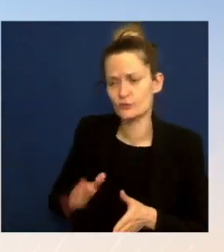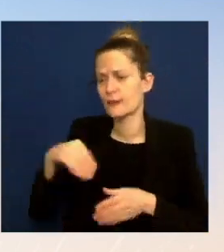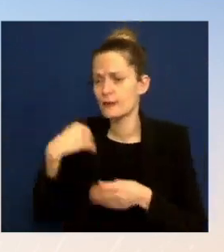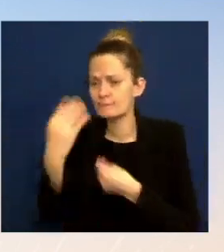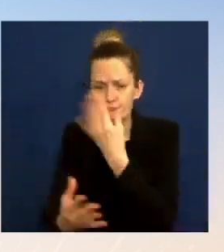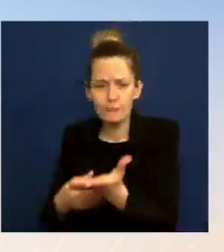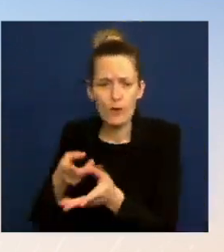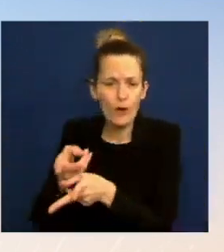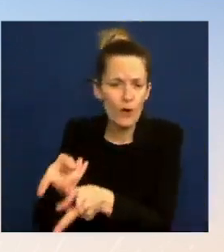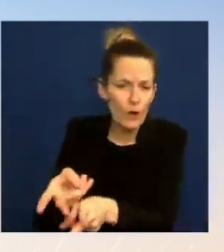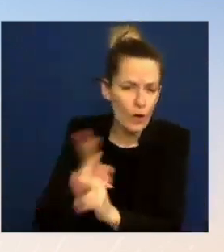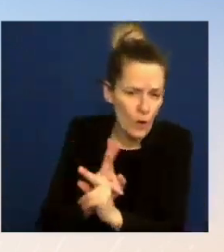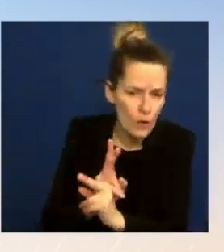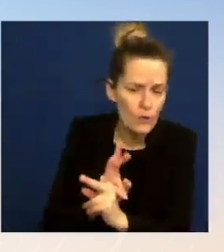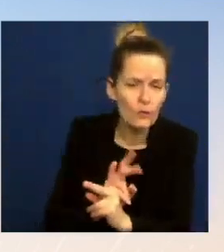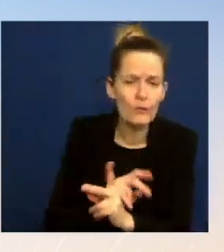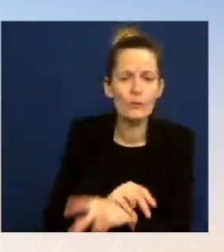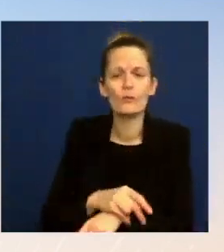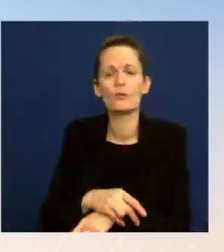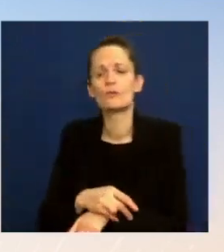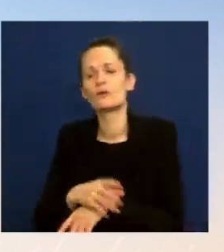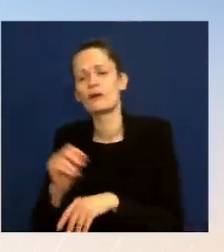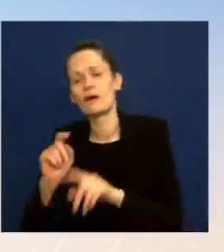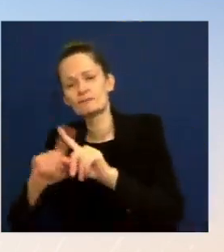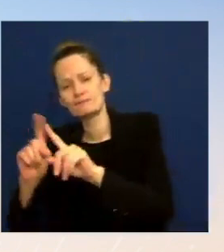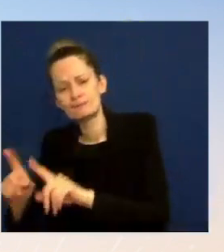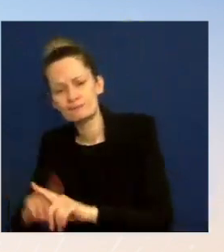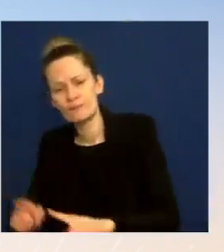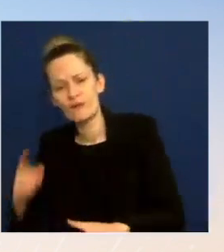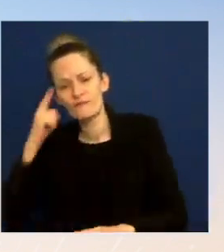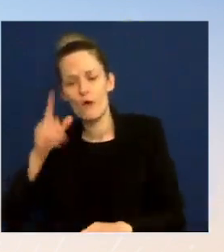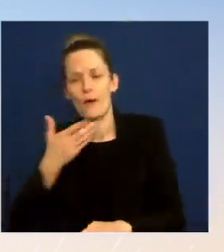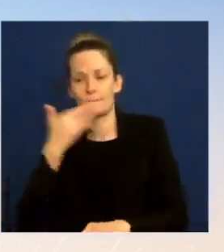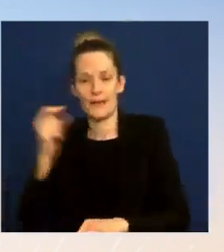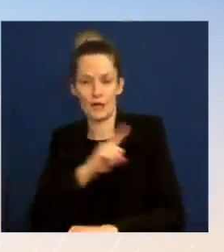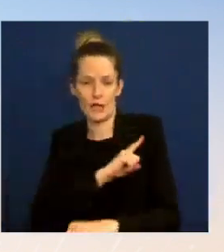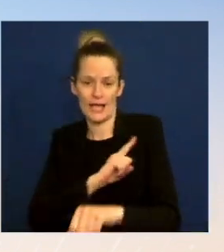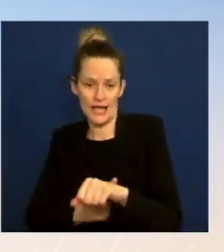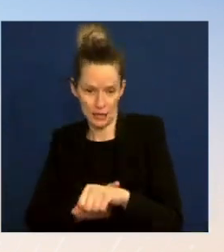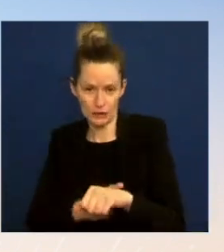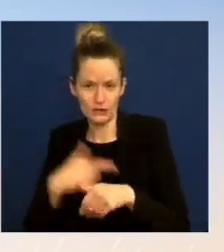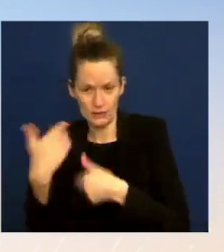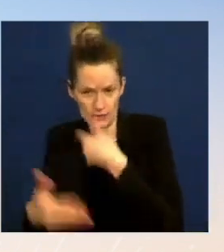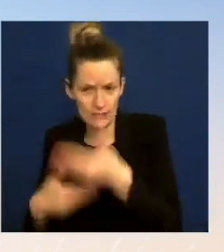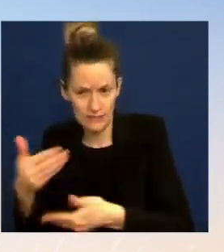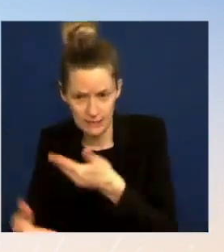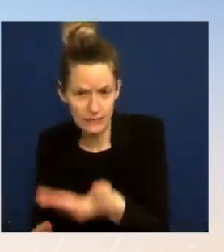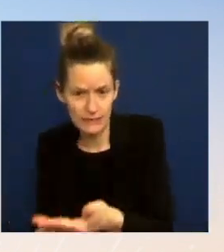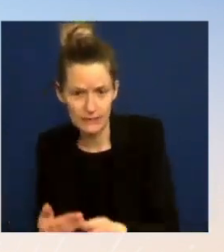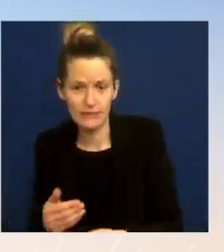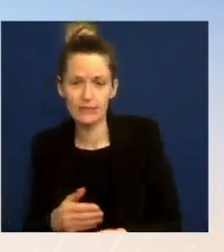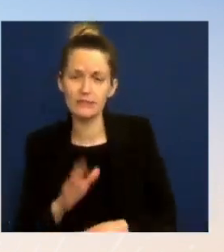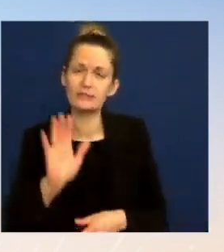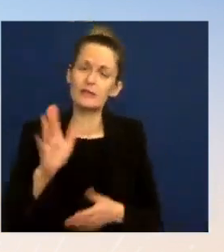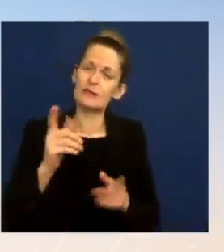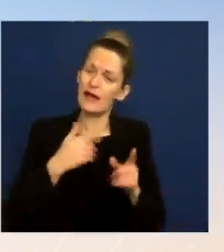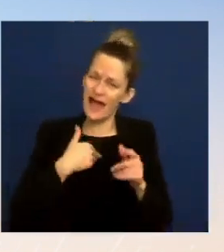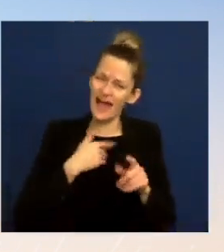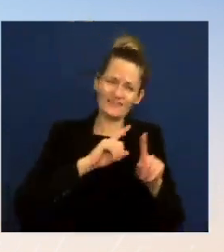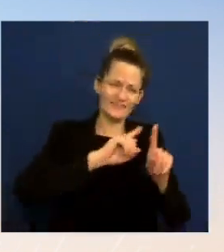sector. So what we're talking about there is really in a cross-sector industry, a range of industries, obviously agricultural,